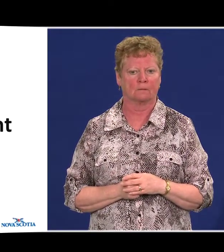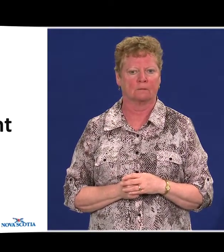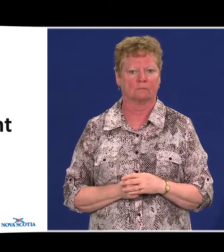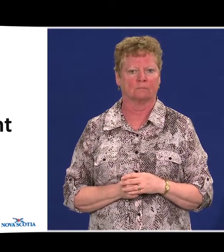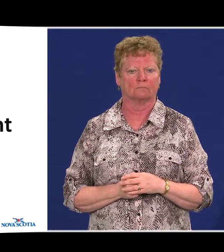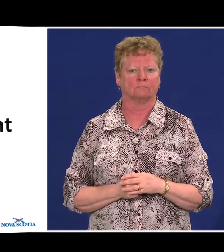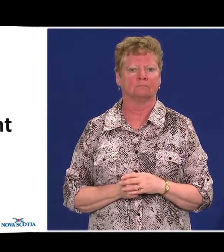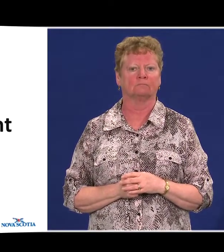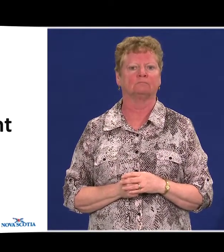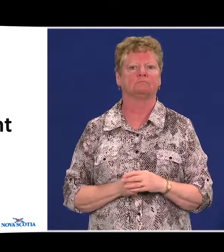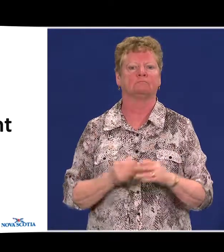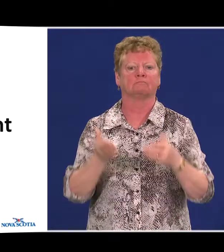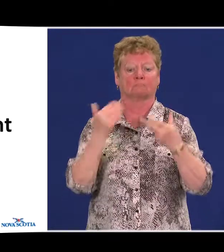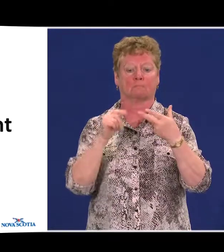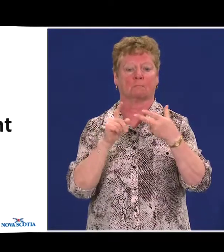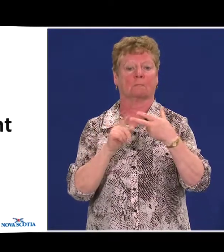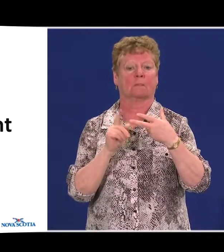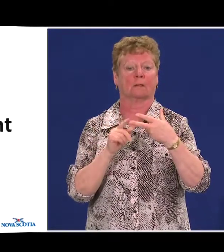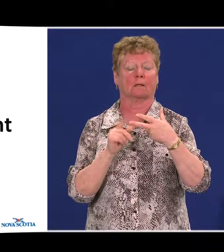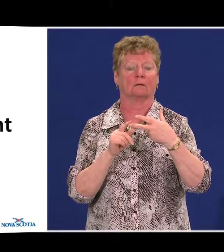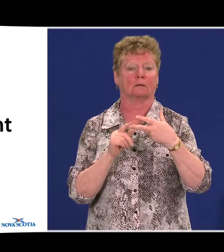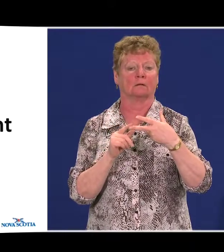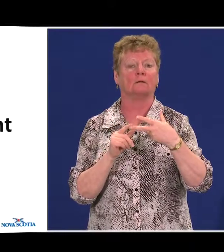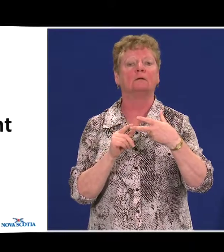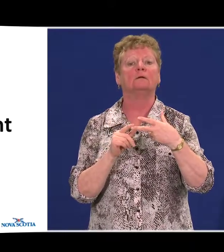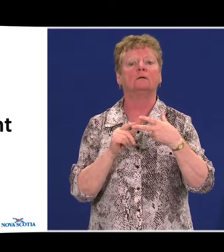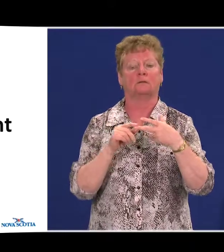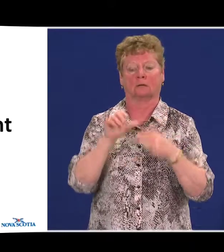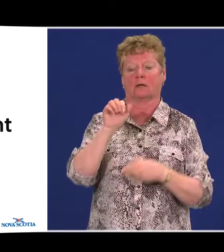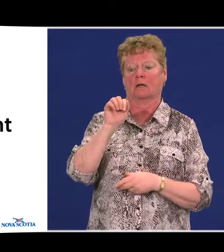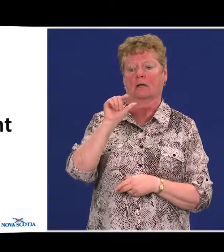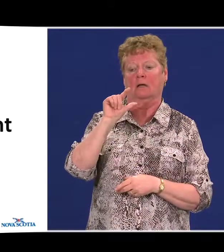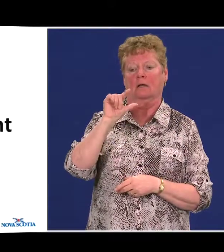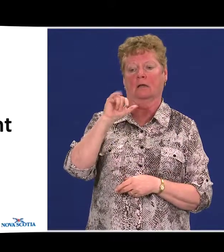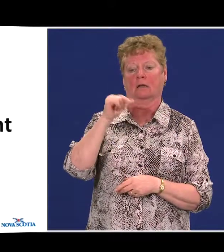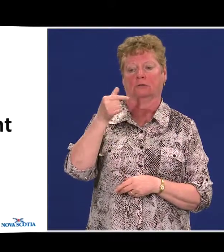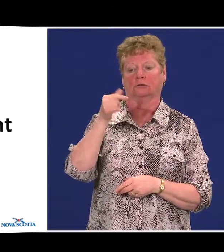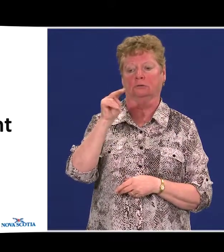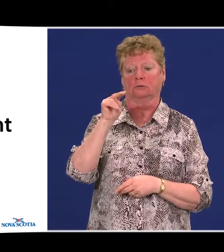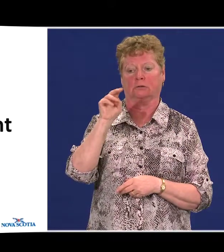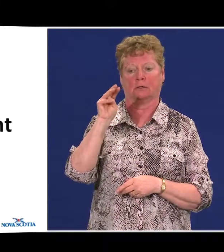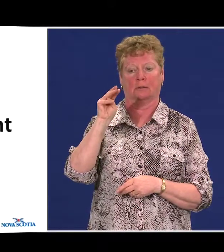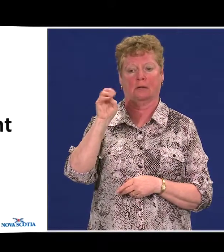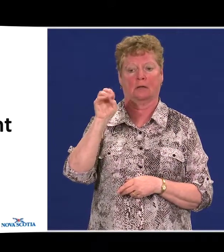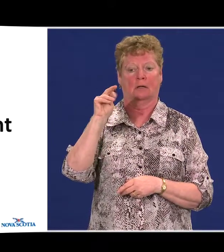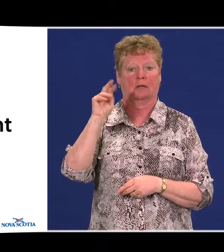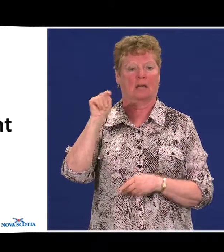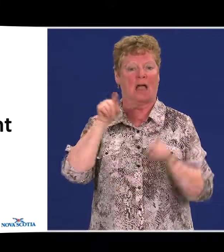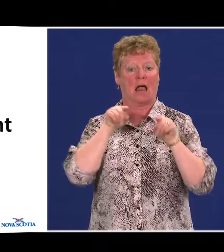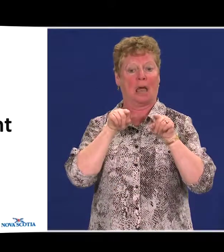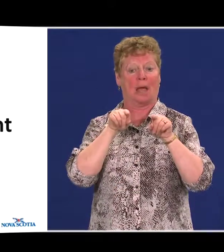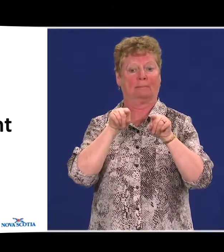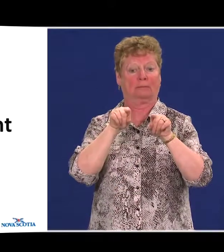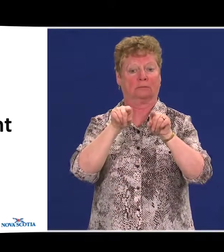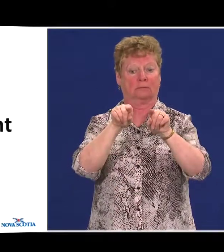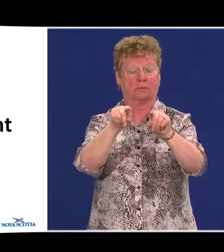The third one is alignment. This act should